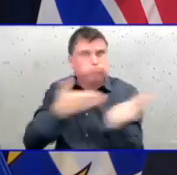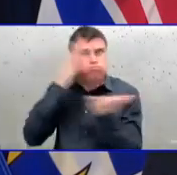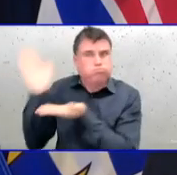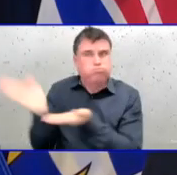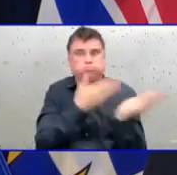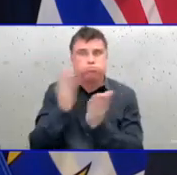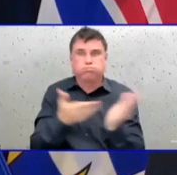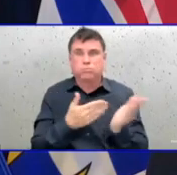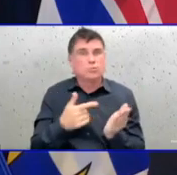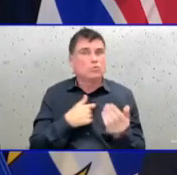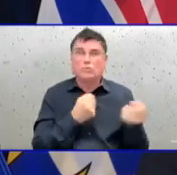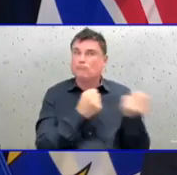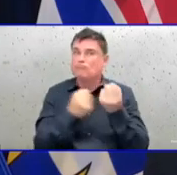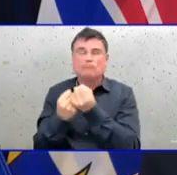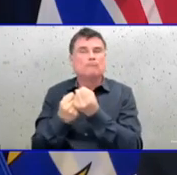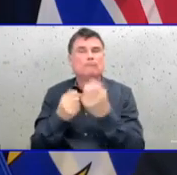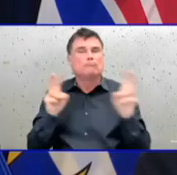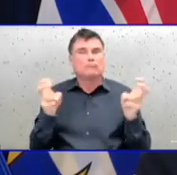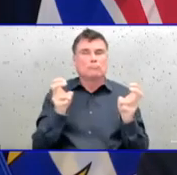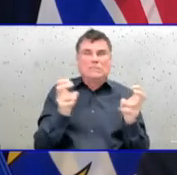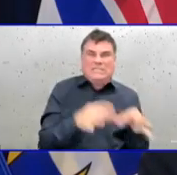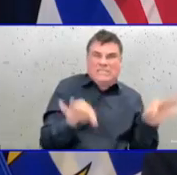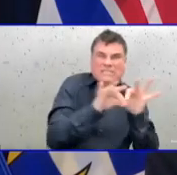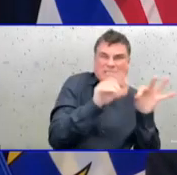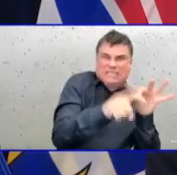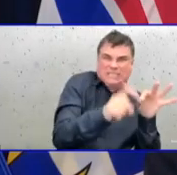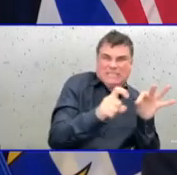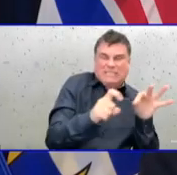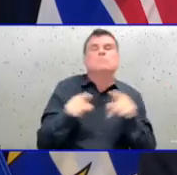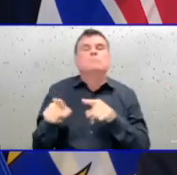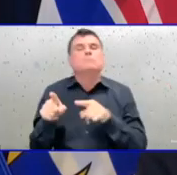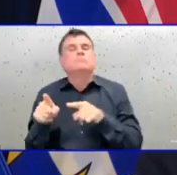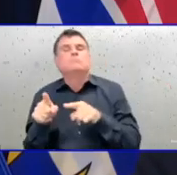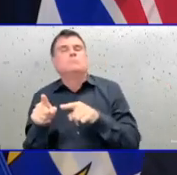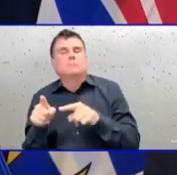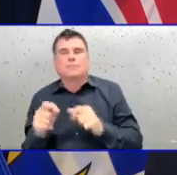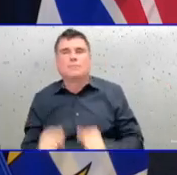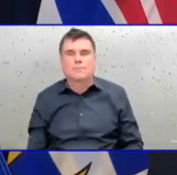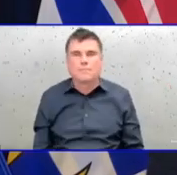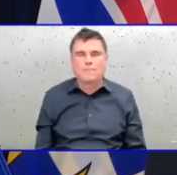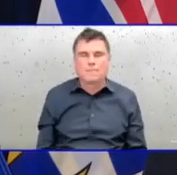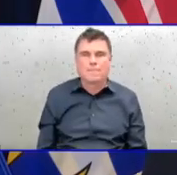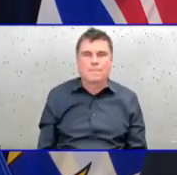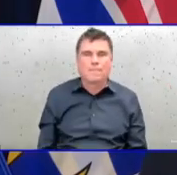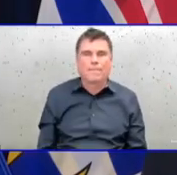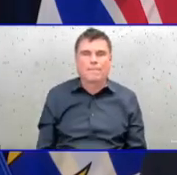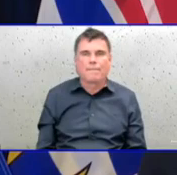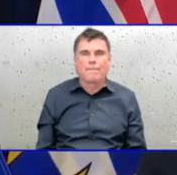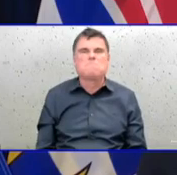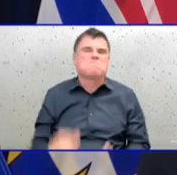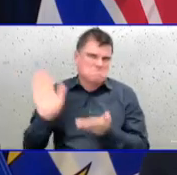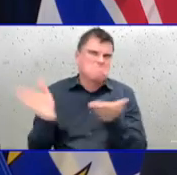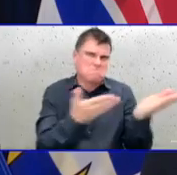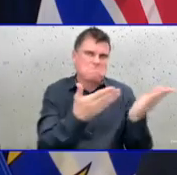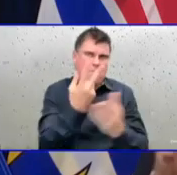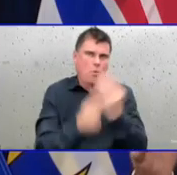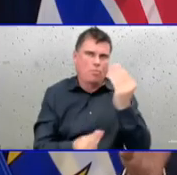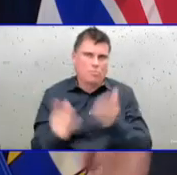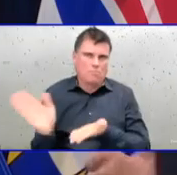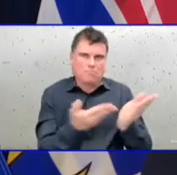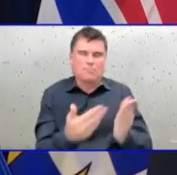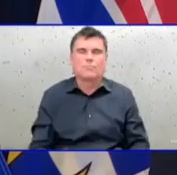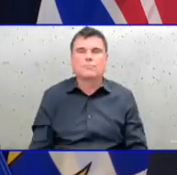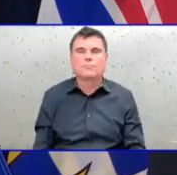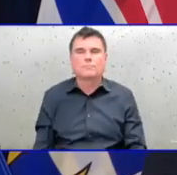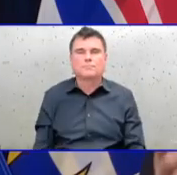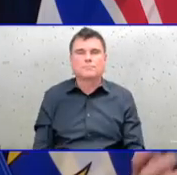now we have, as all of you know from these briefings, 9,229 acute care beds,